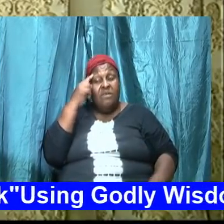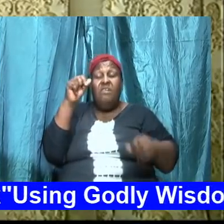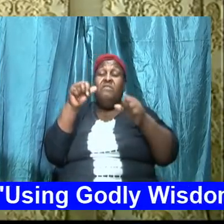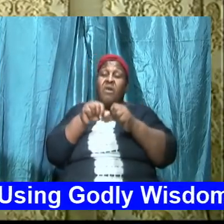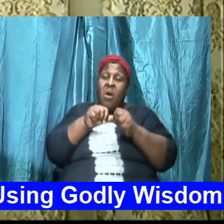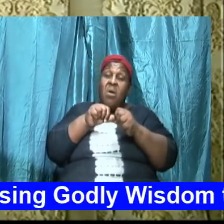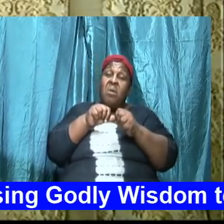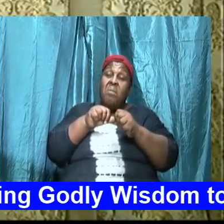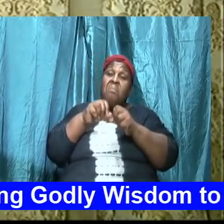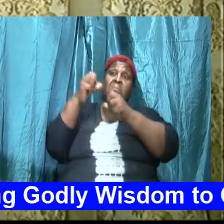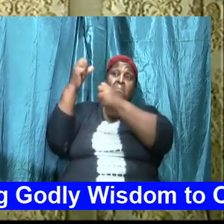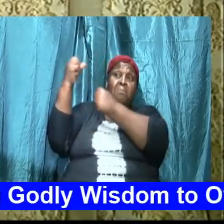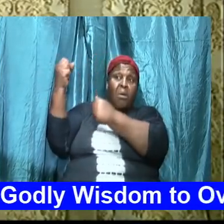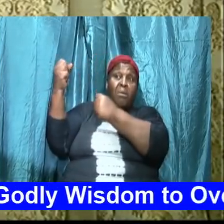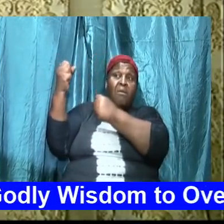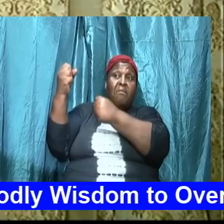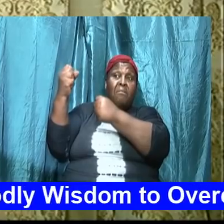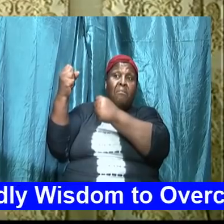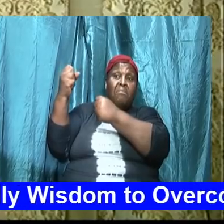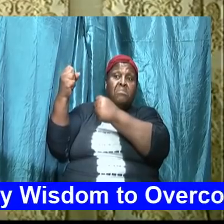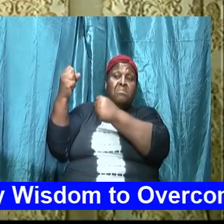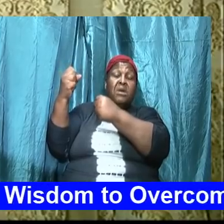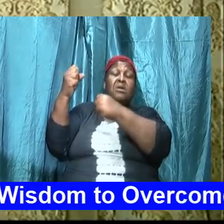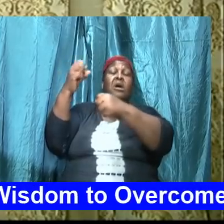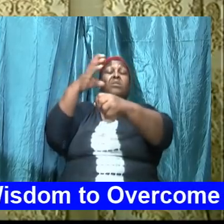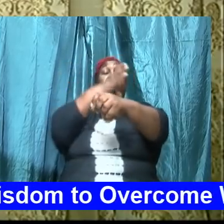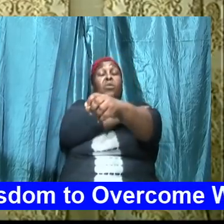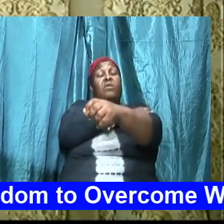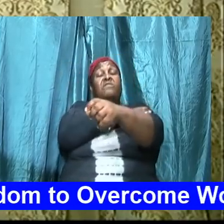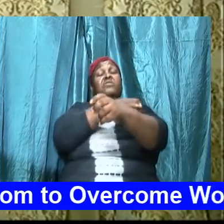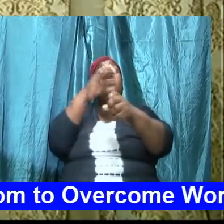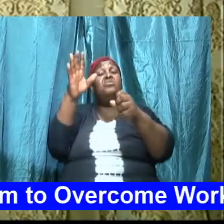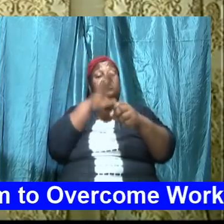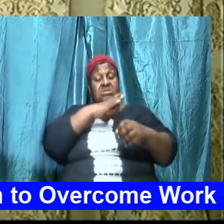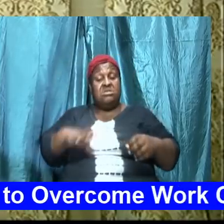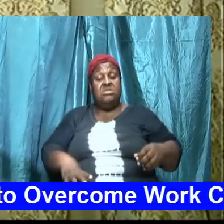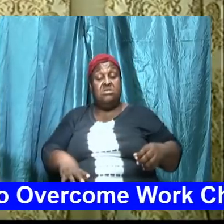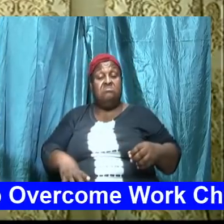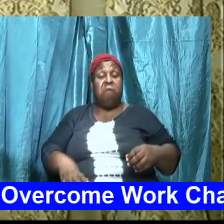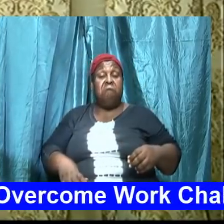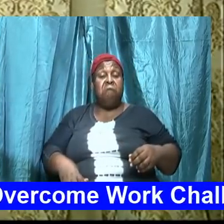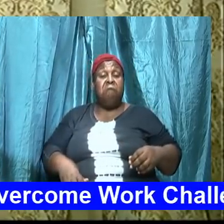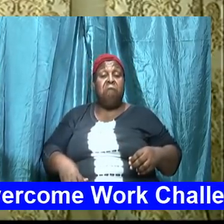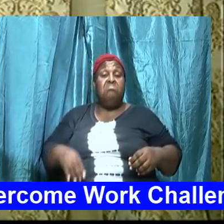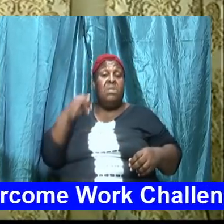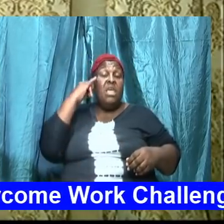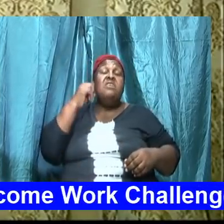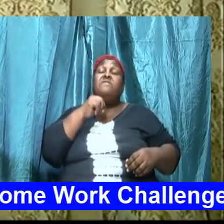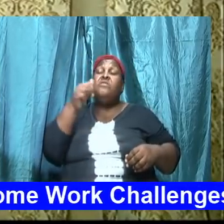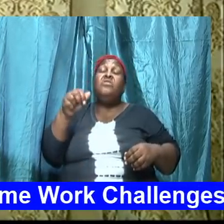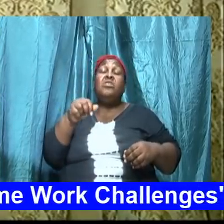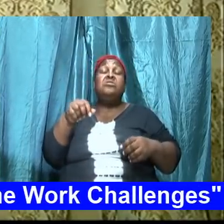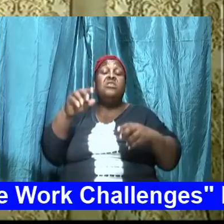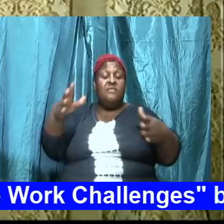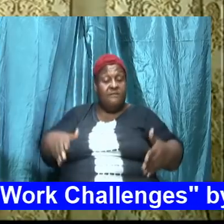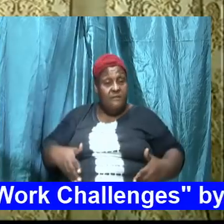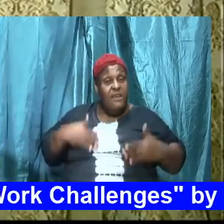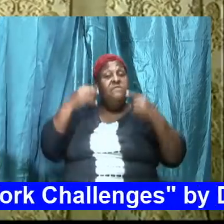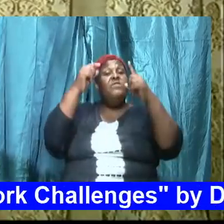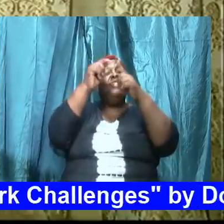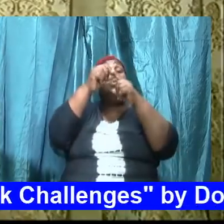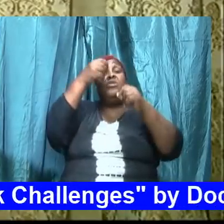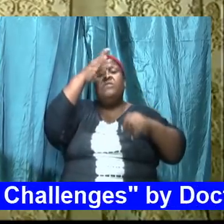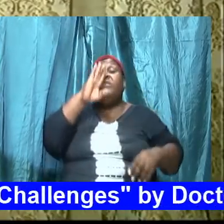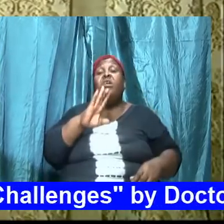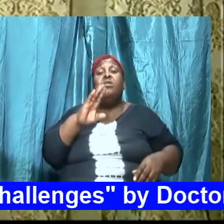Christians if we are not students of the word and if we are not walking in the word matters